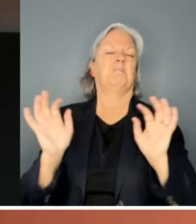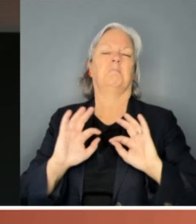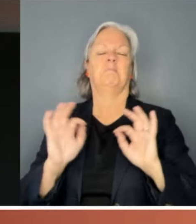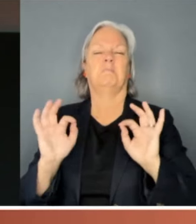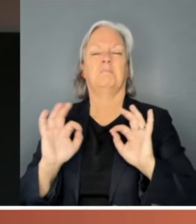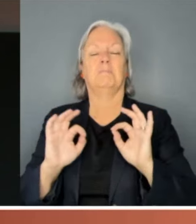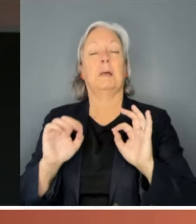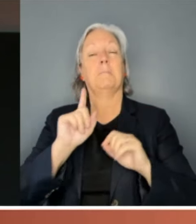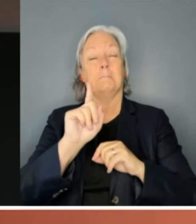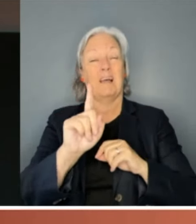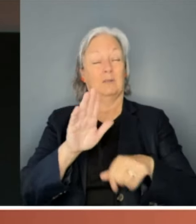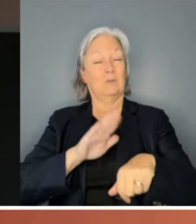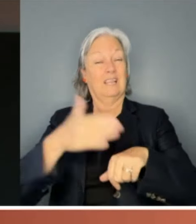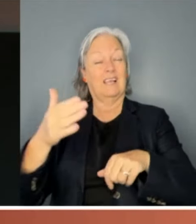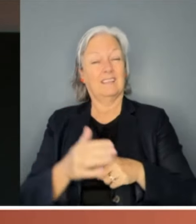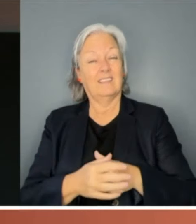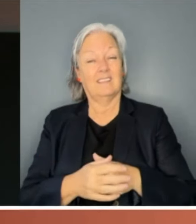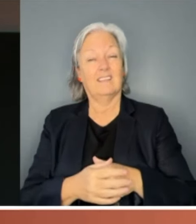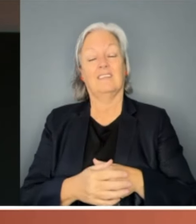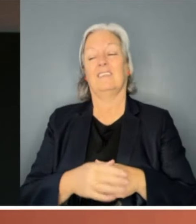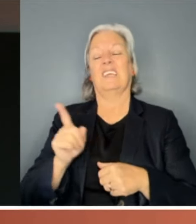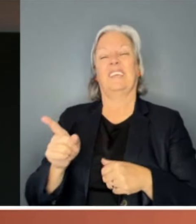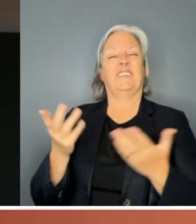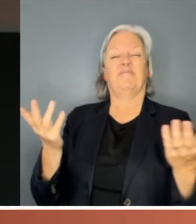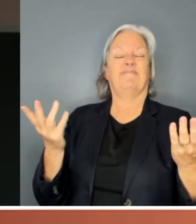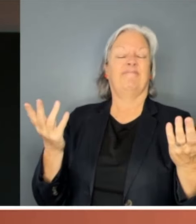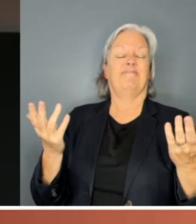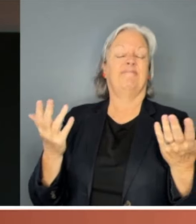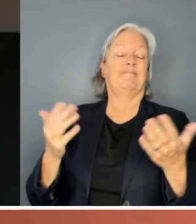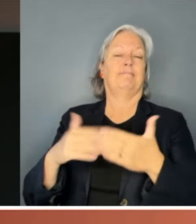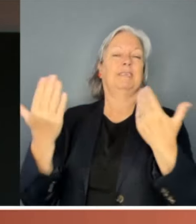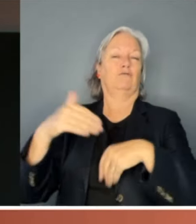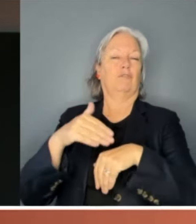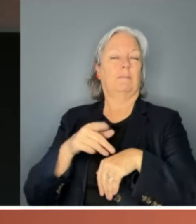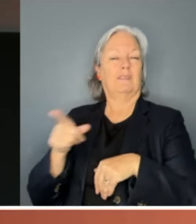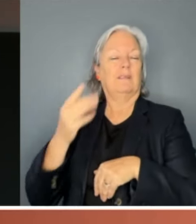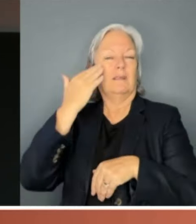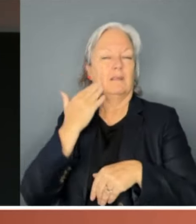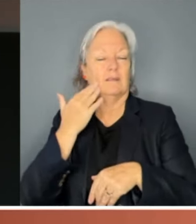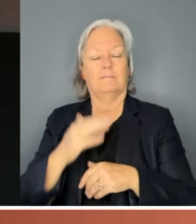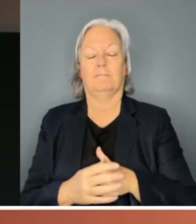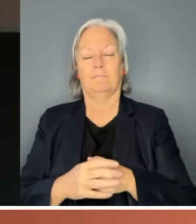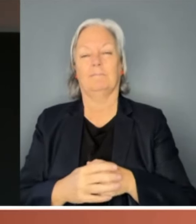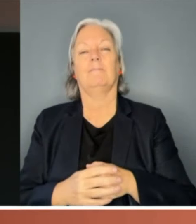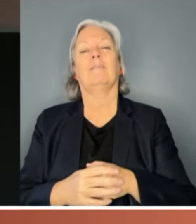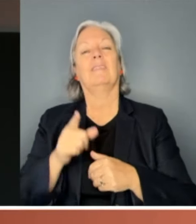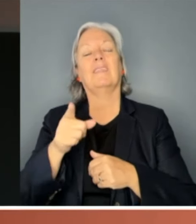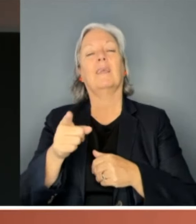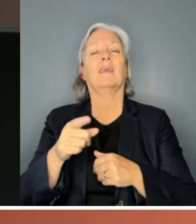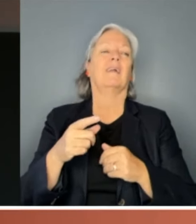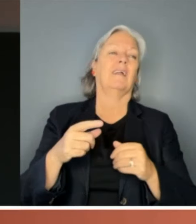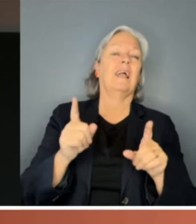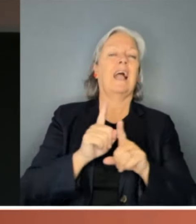late. Hoosa was a goner. Slut-shaming is one of the most devastating political strategies weaponised against women.